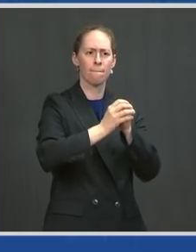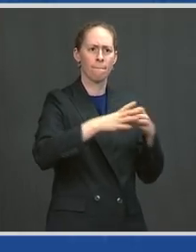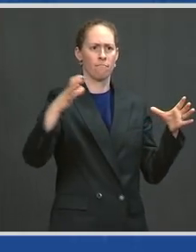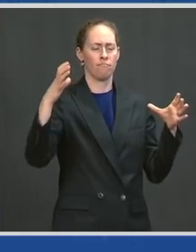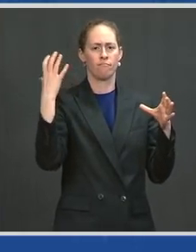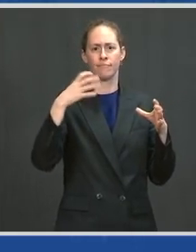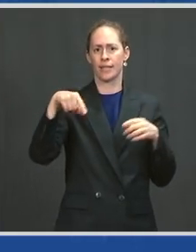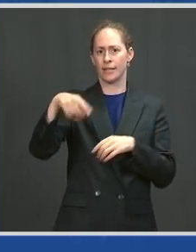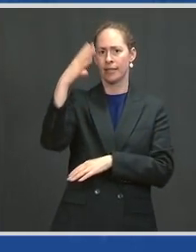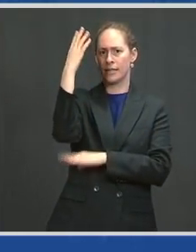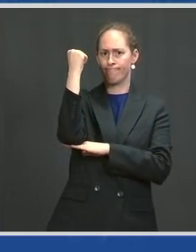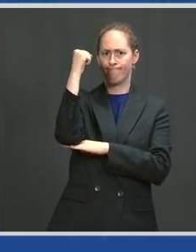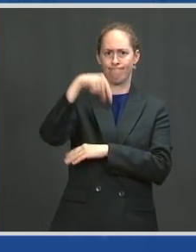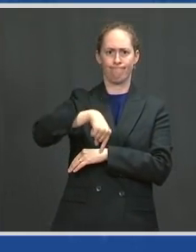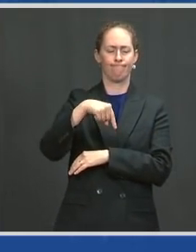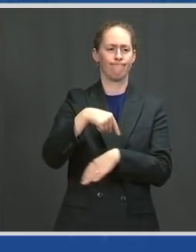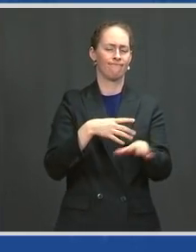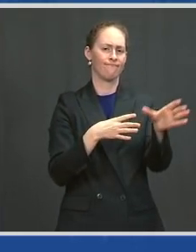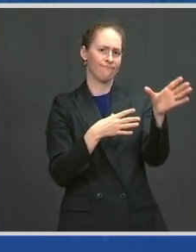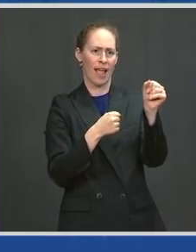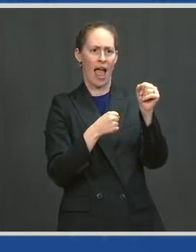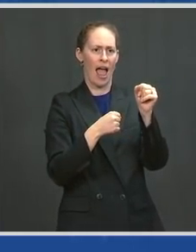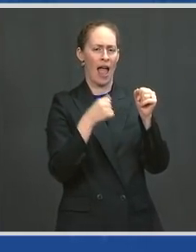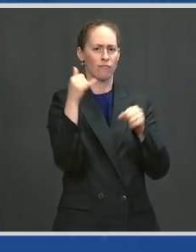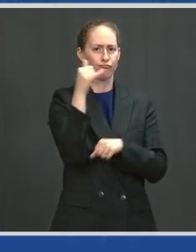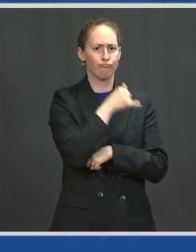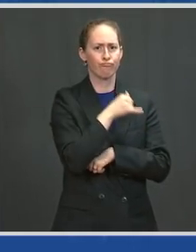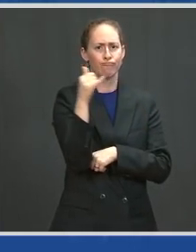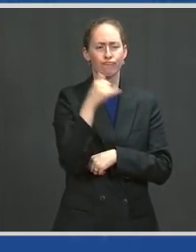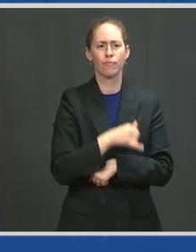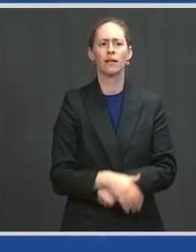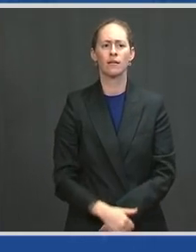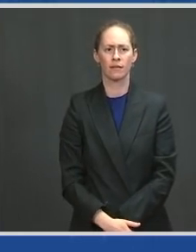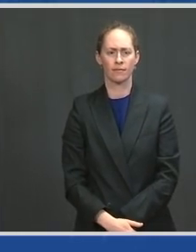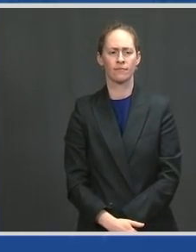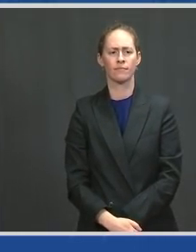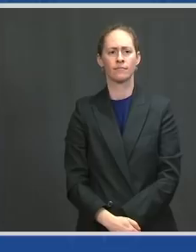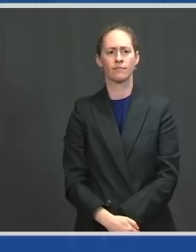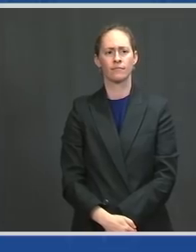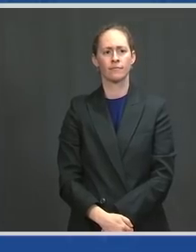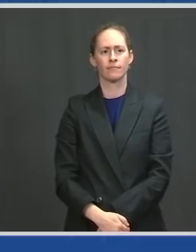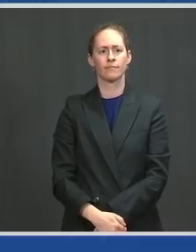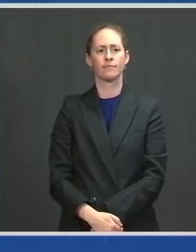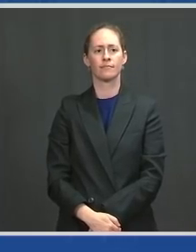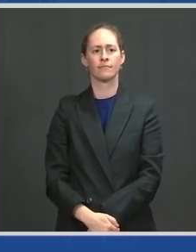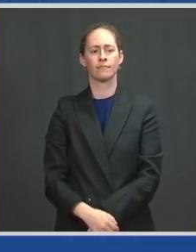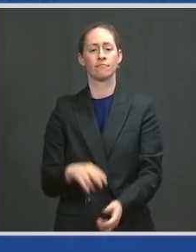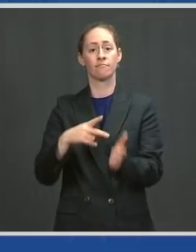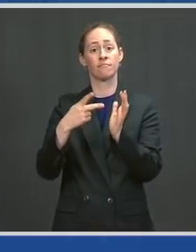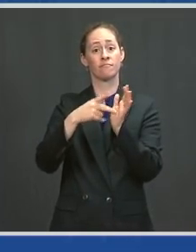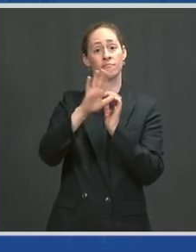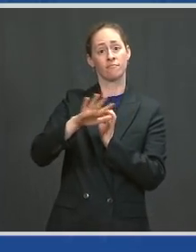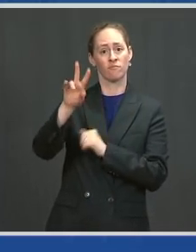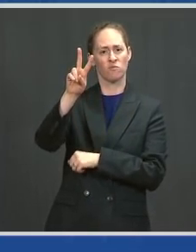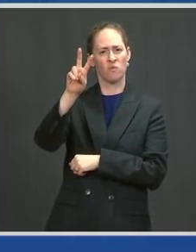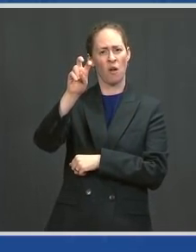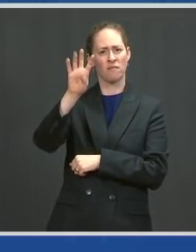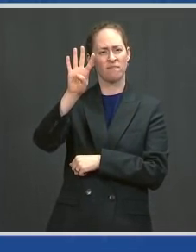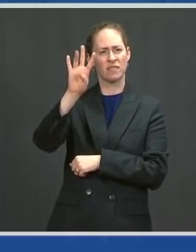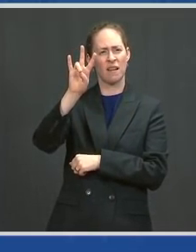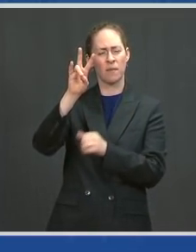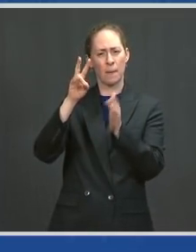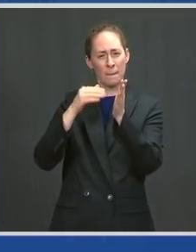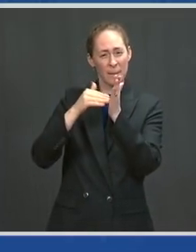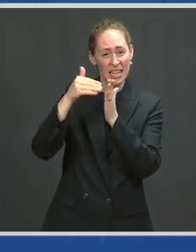world. Here in Virginia, that meant $247 million in federal funding for community